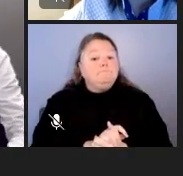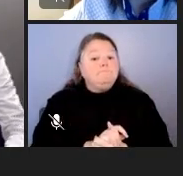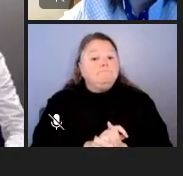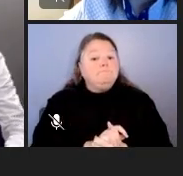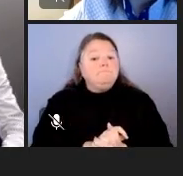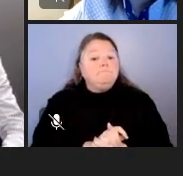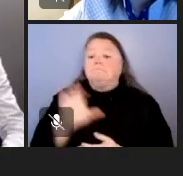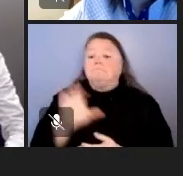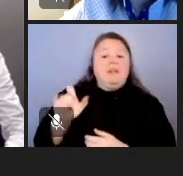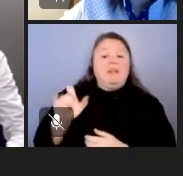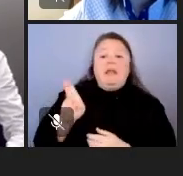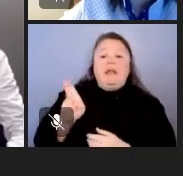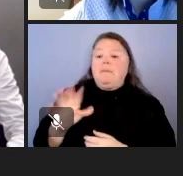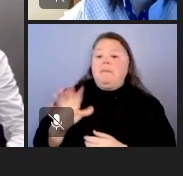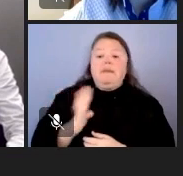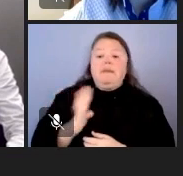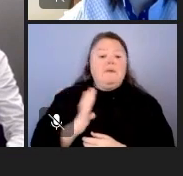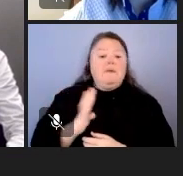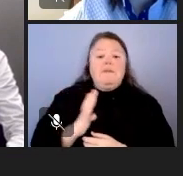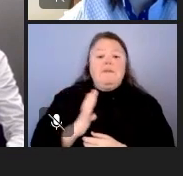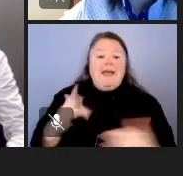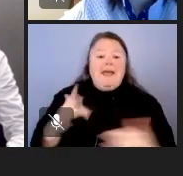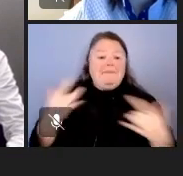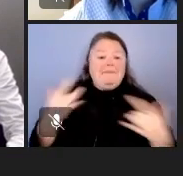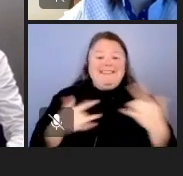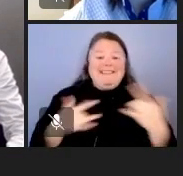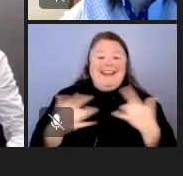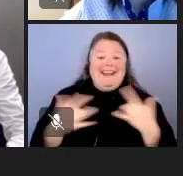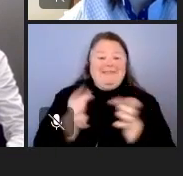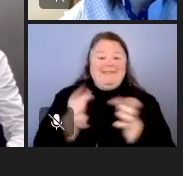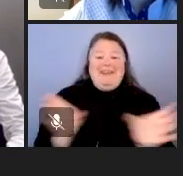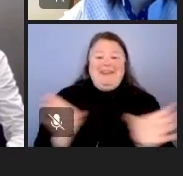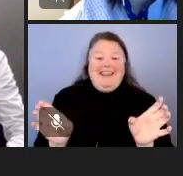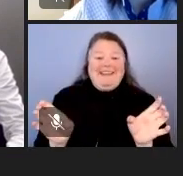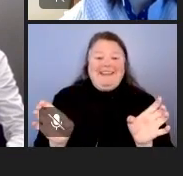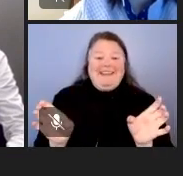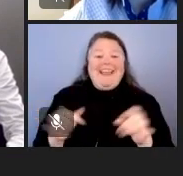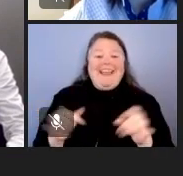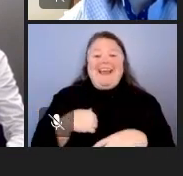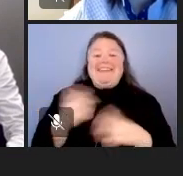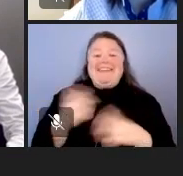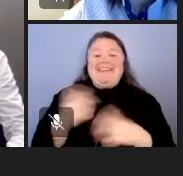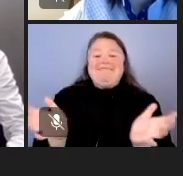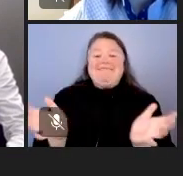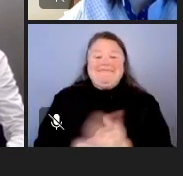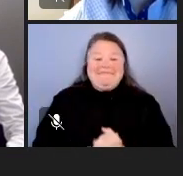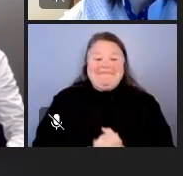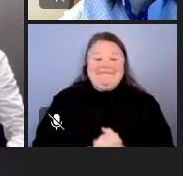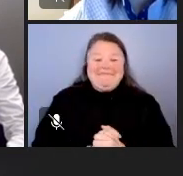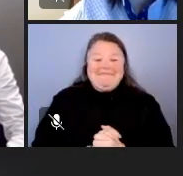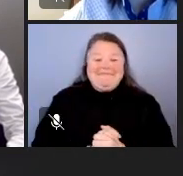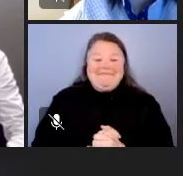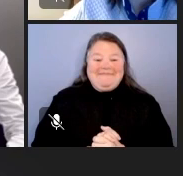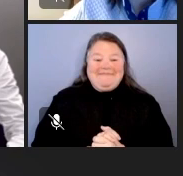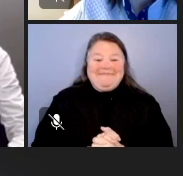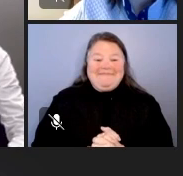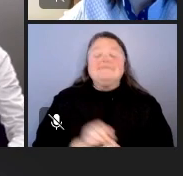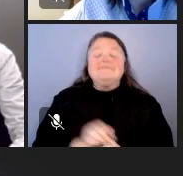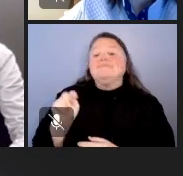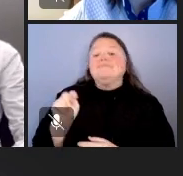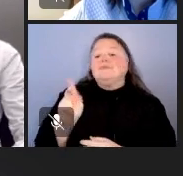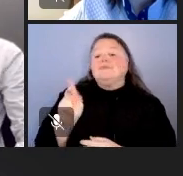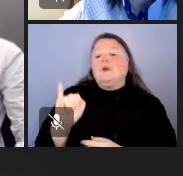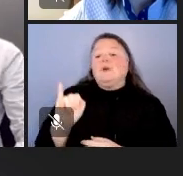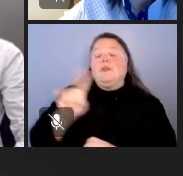Nothing really comes to mind, Audrey. I'm very excited to break out and have some good conversation. All right. So the only